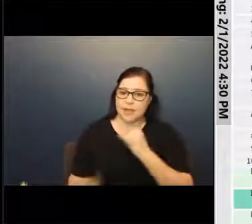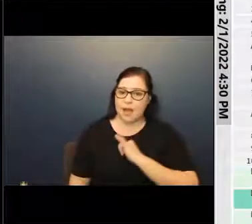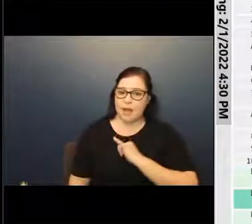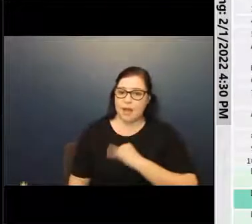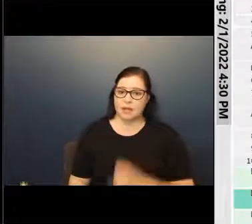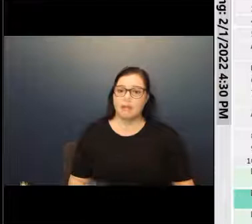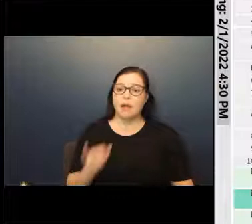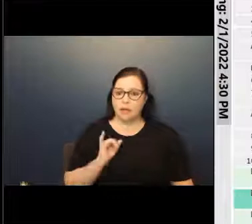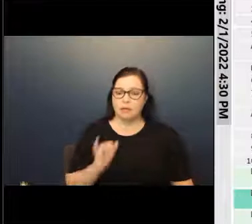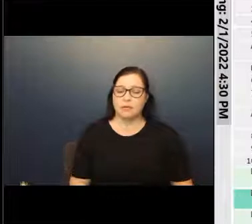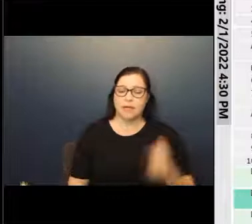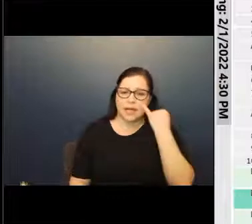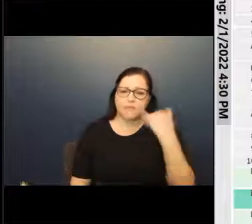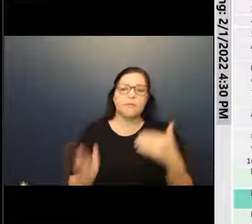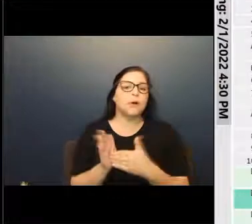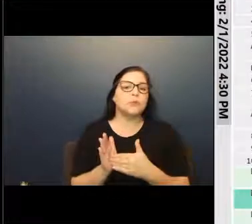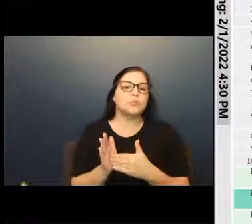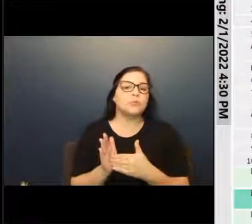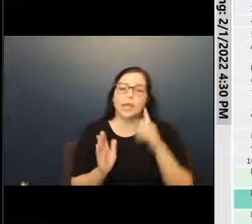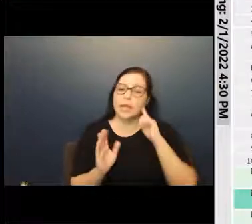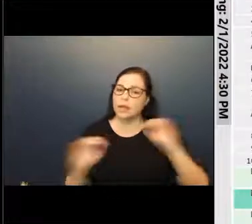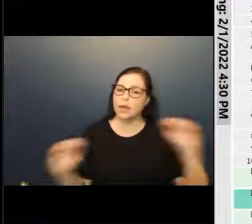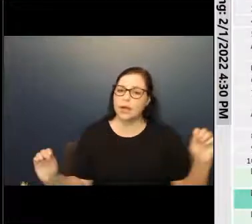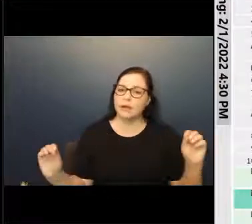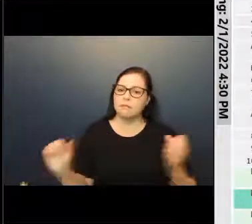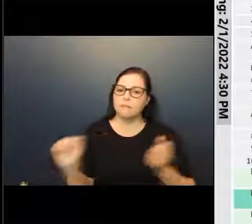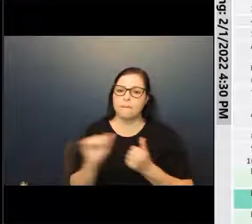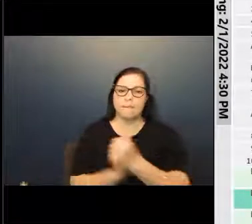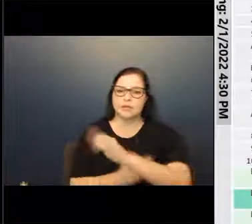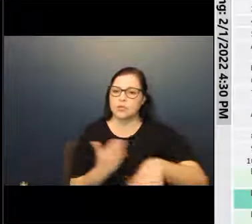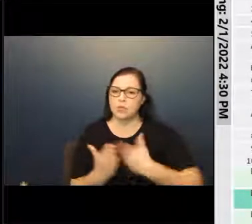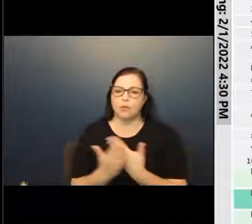aye. Aye. Any opposed? Hearing none, motion passes unanimously.